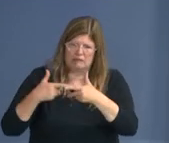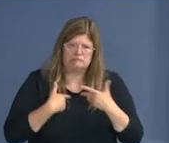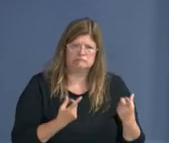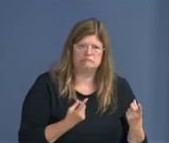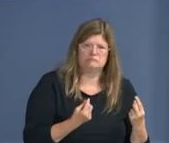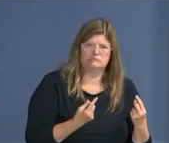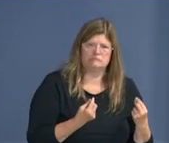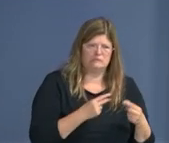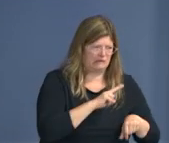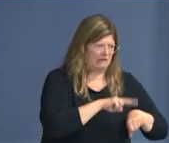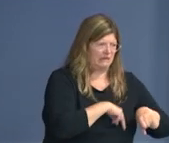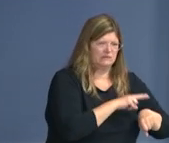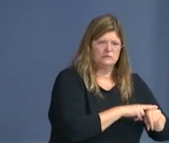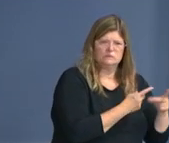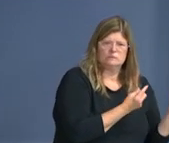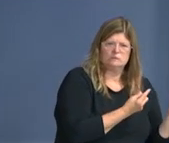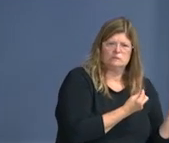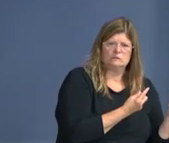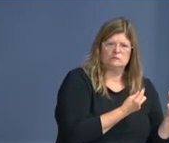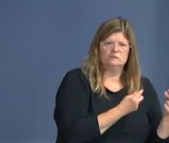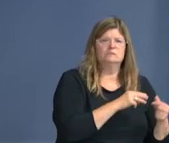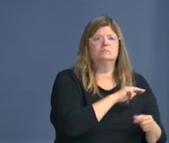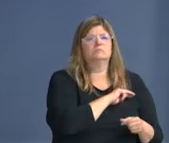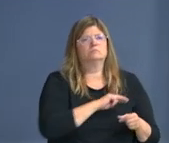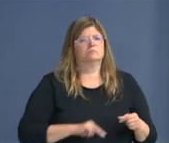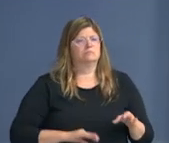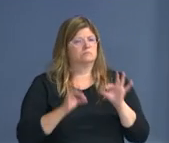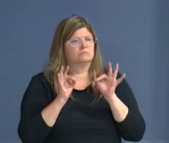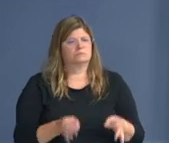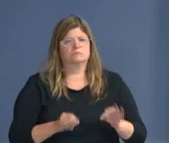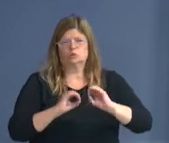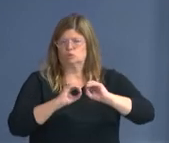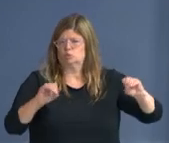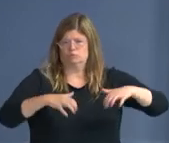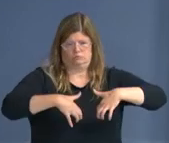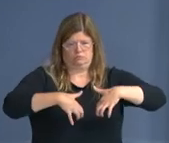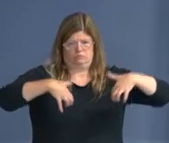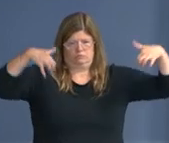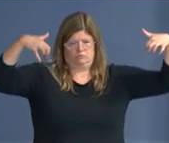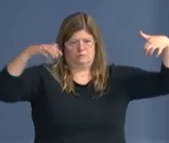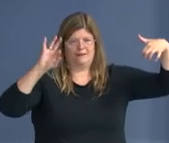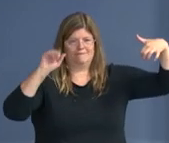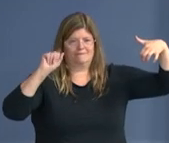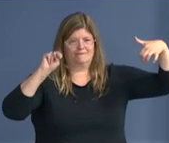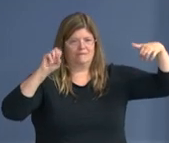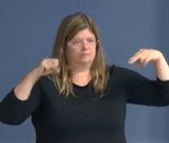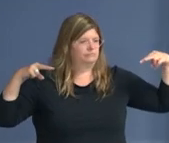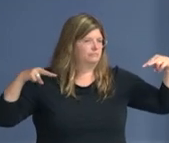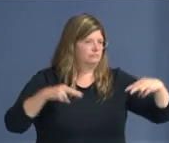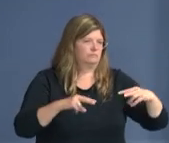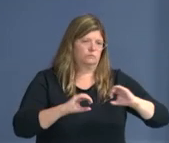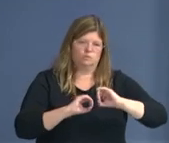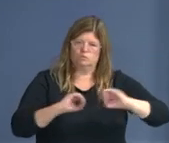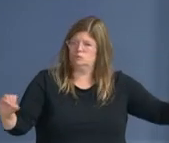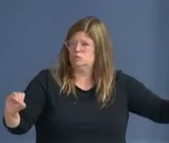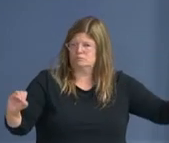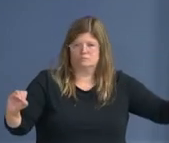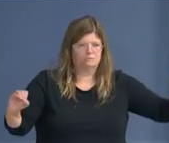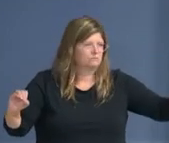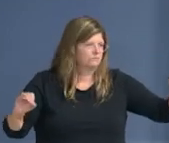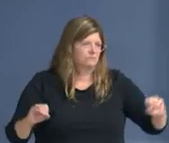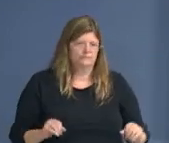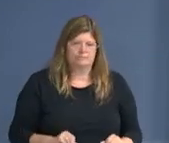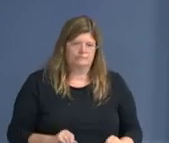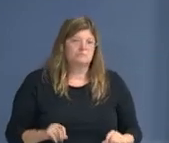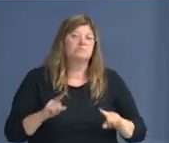Uh, no fans, um, no spectators. And so they, um, submitted plans that, uh, that we approved to have the games. And